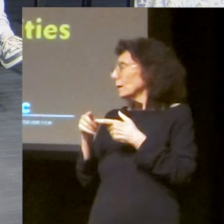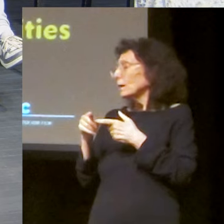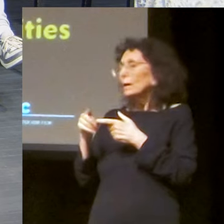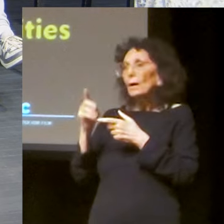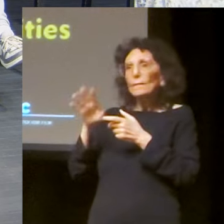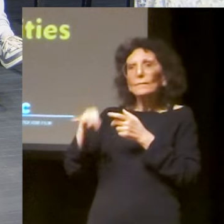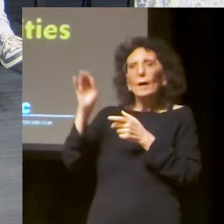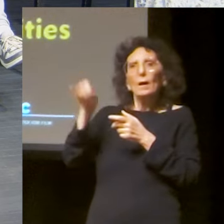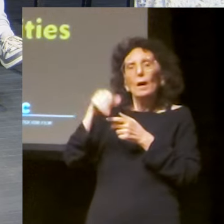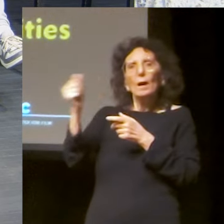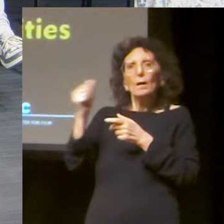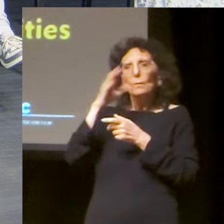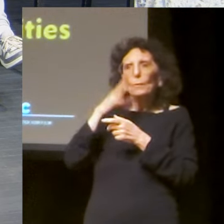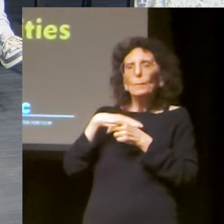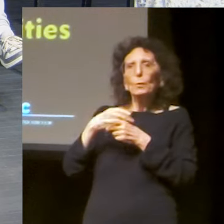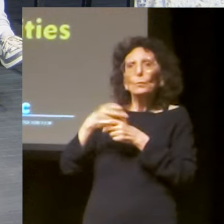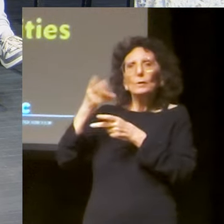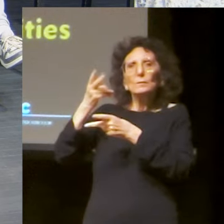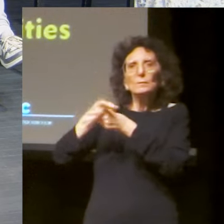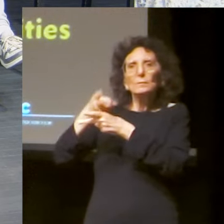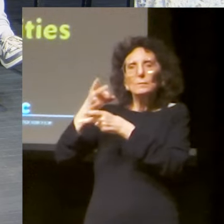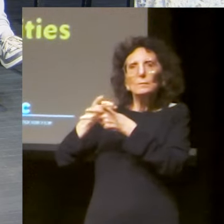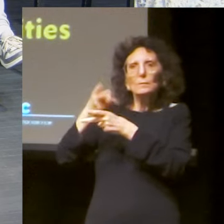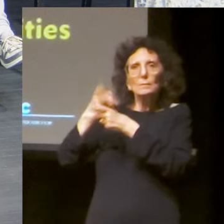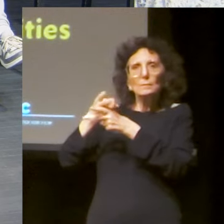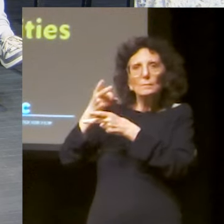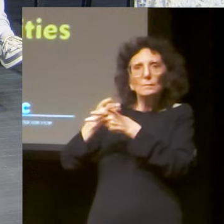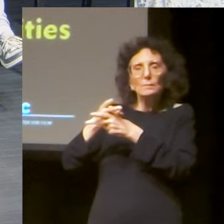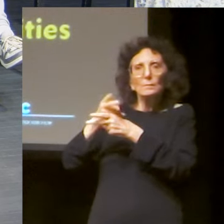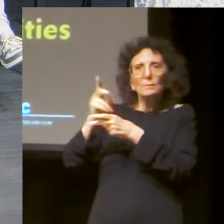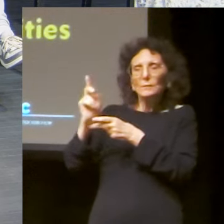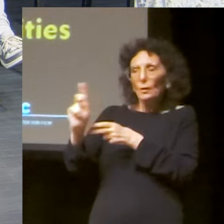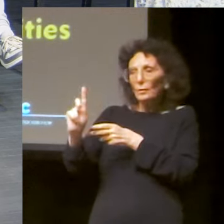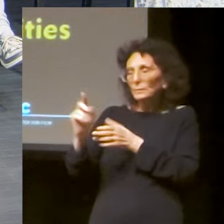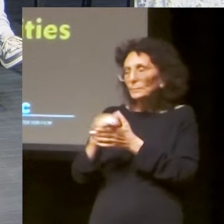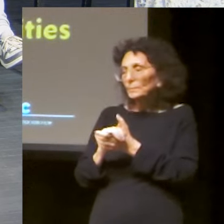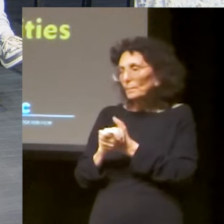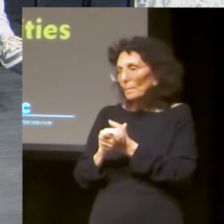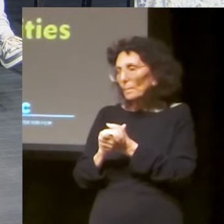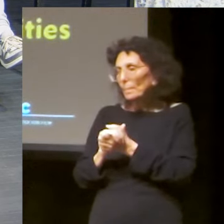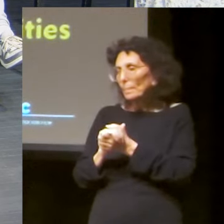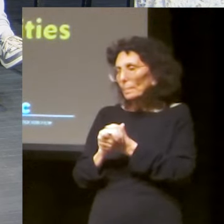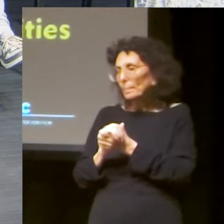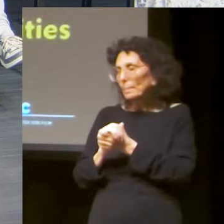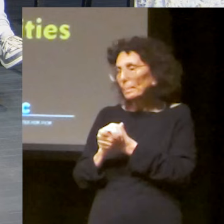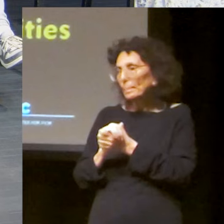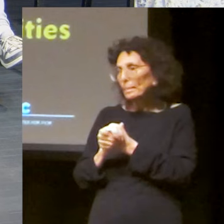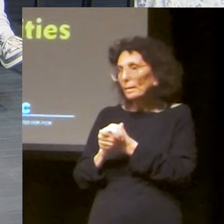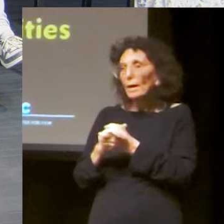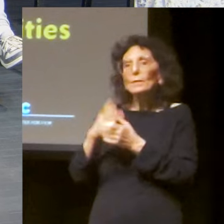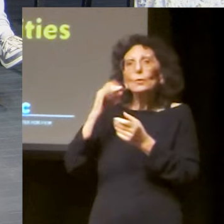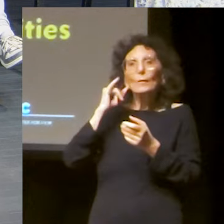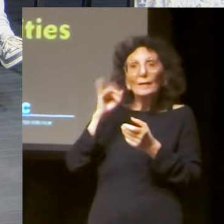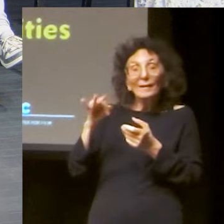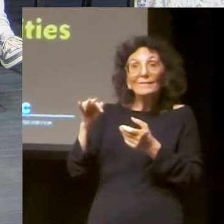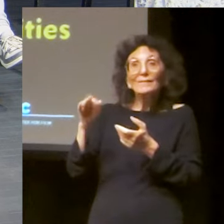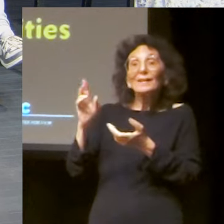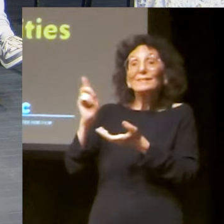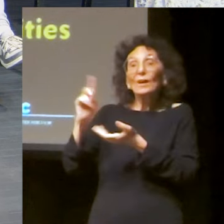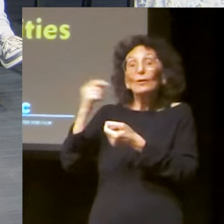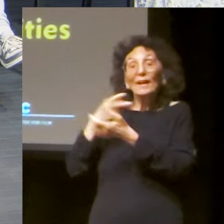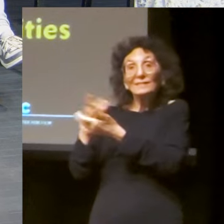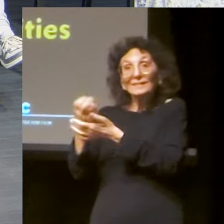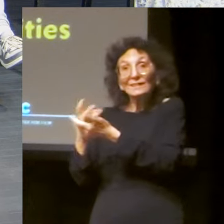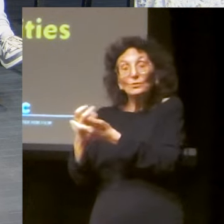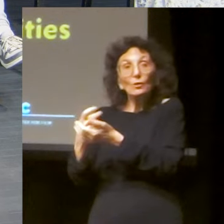work. How I would have to do it. Then I found this young lady that she would keep Derek and do